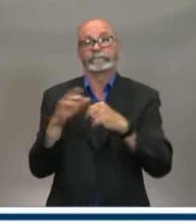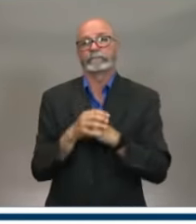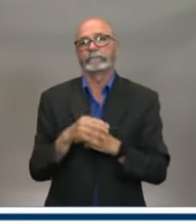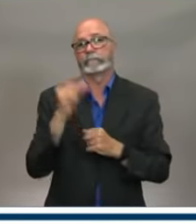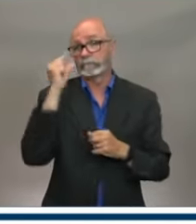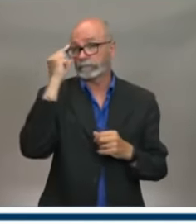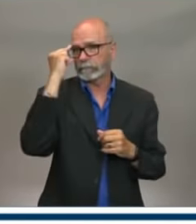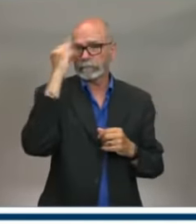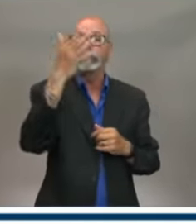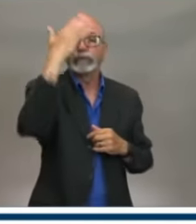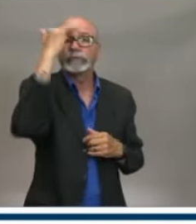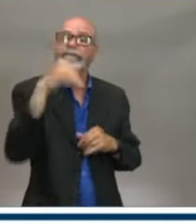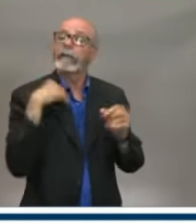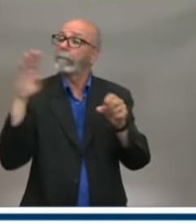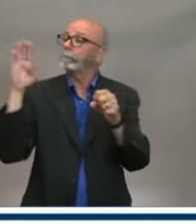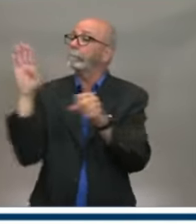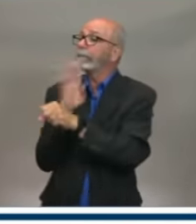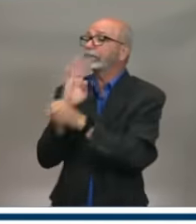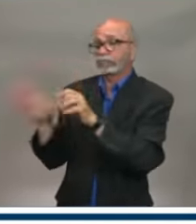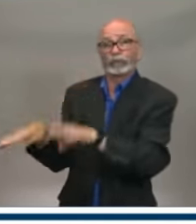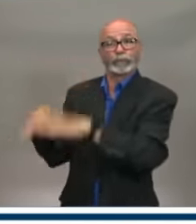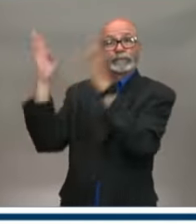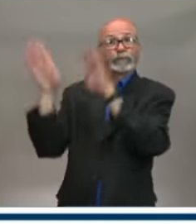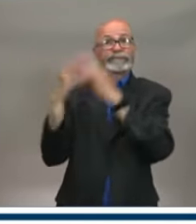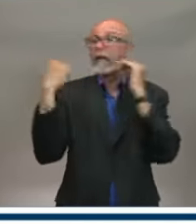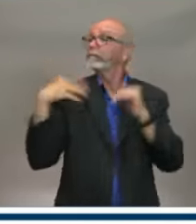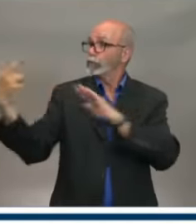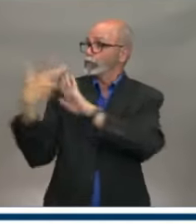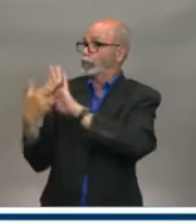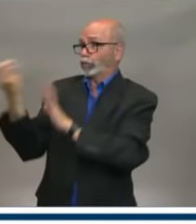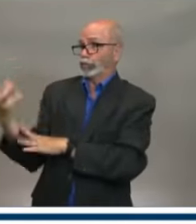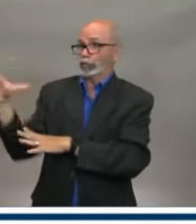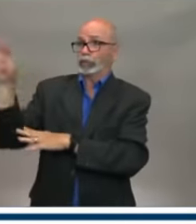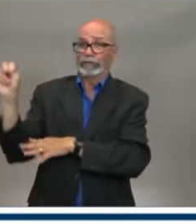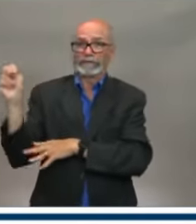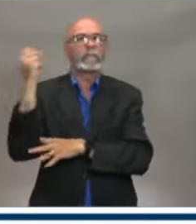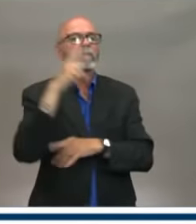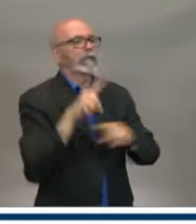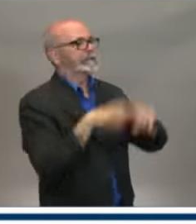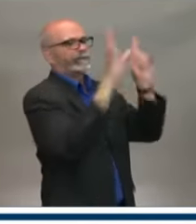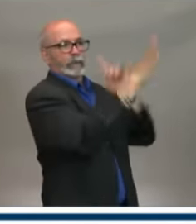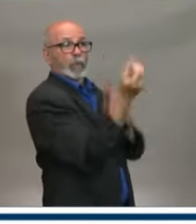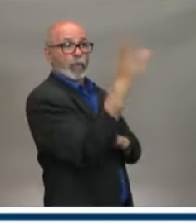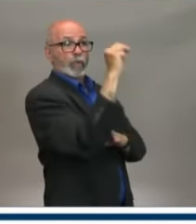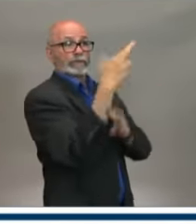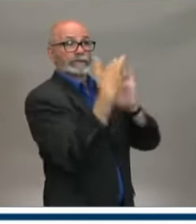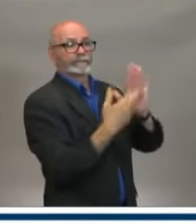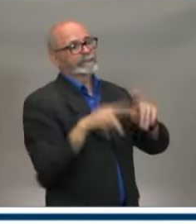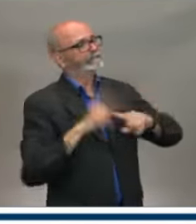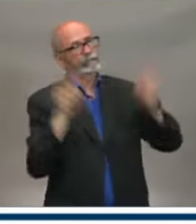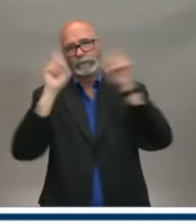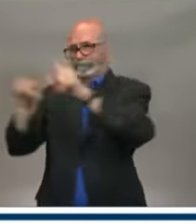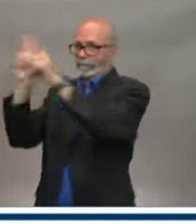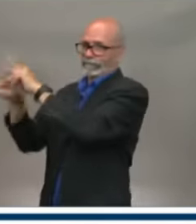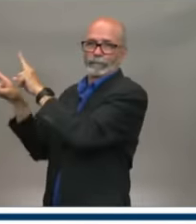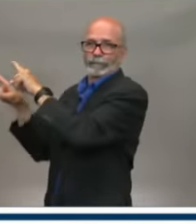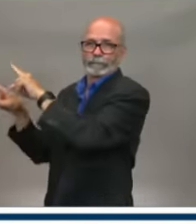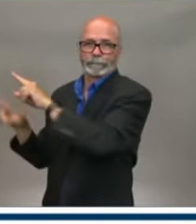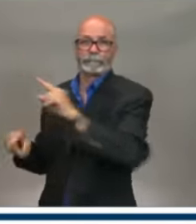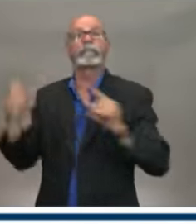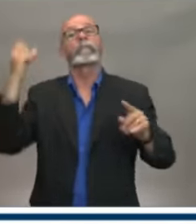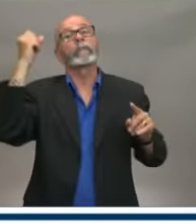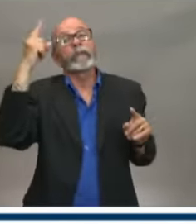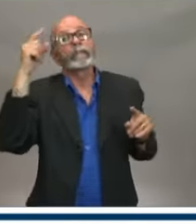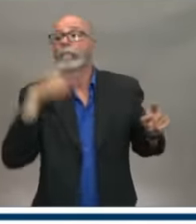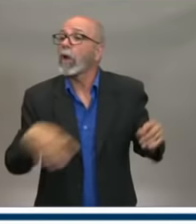different protocols. This will impact them, but they've been very clear, and their associations have been very clear.